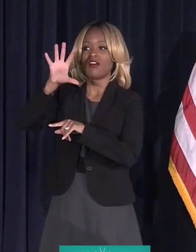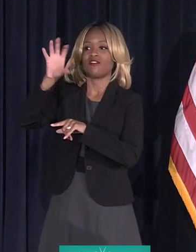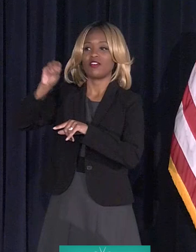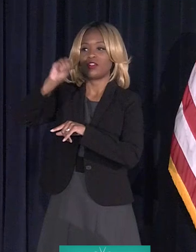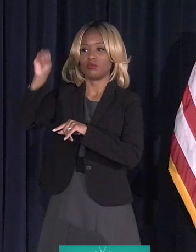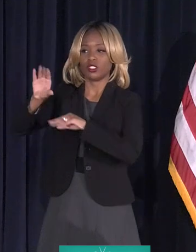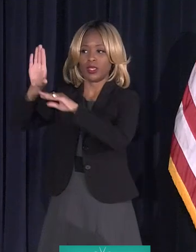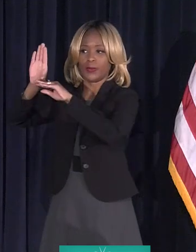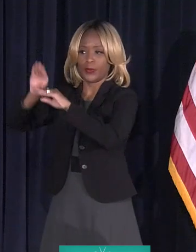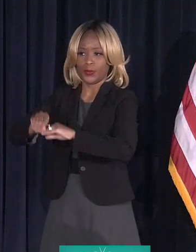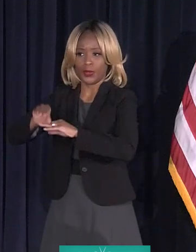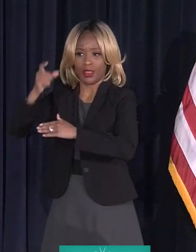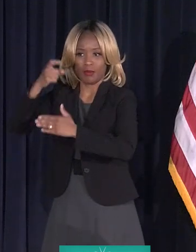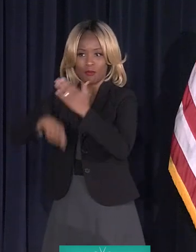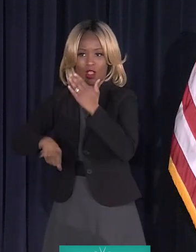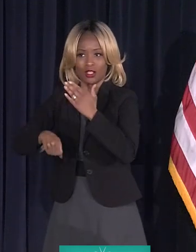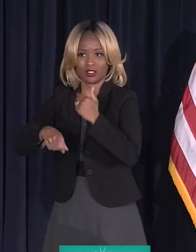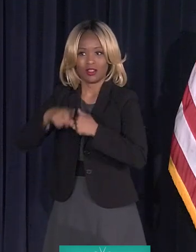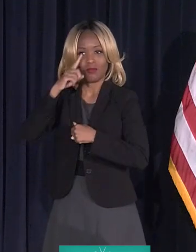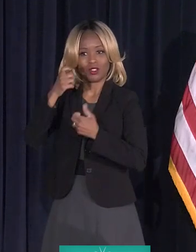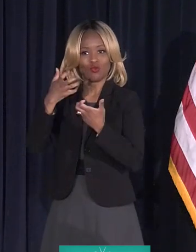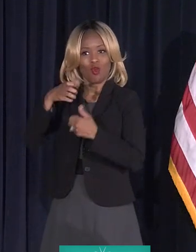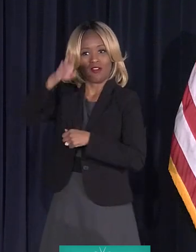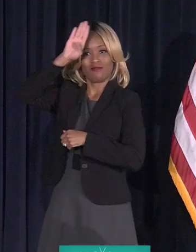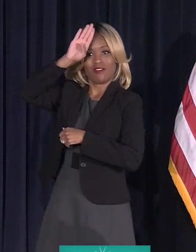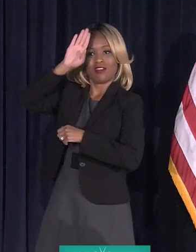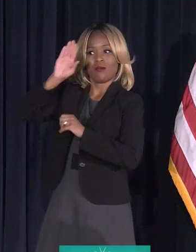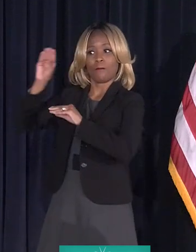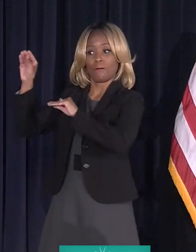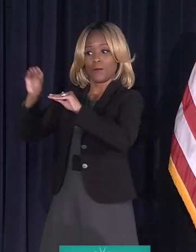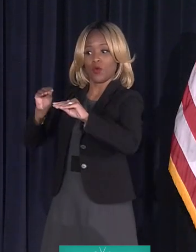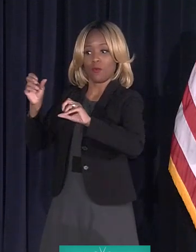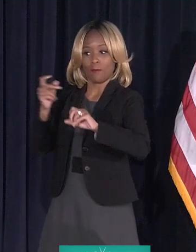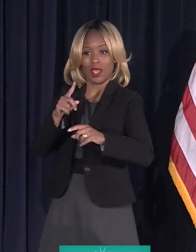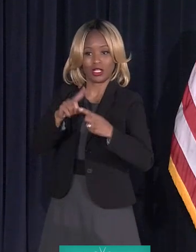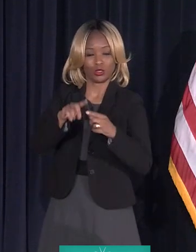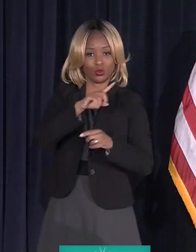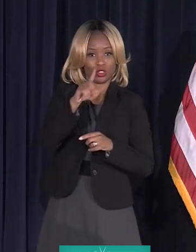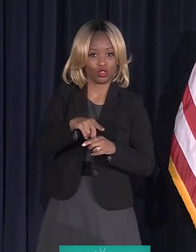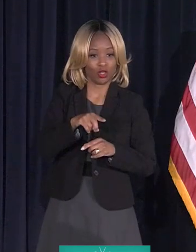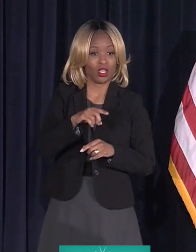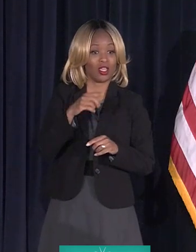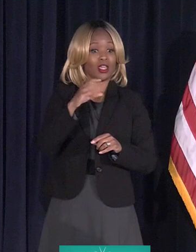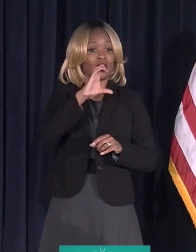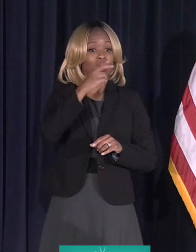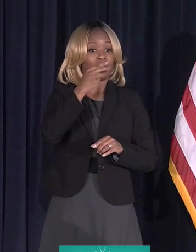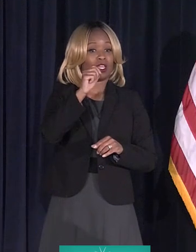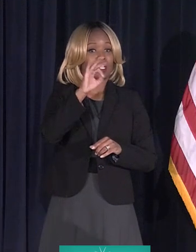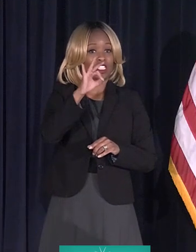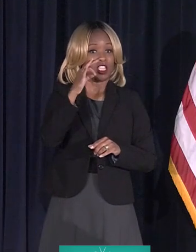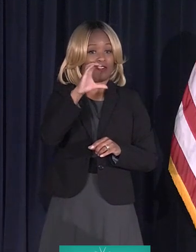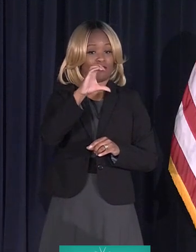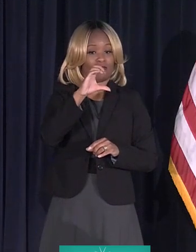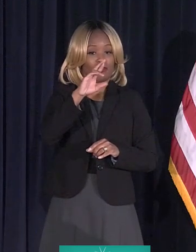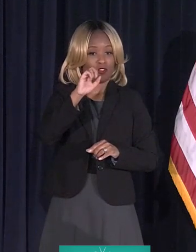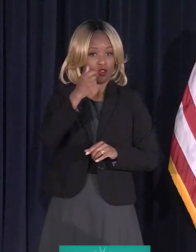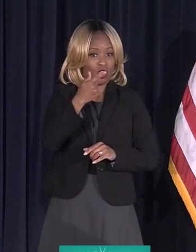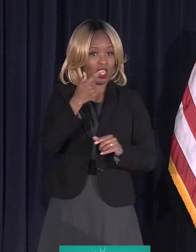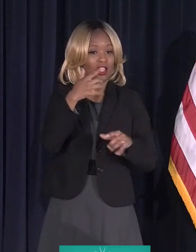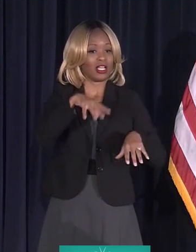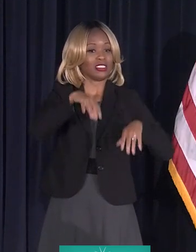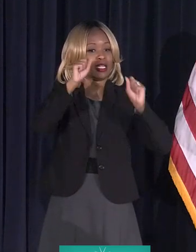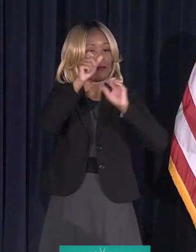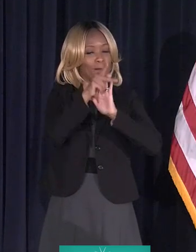whatever that price is, because we're trying to move them back into town. Chief Craig adopted a policy for the neighborhood police